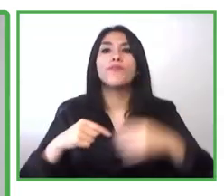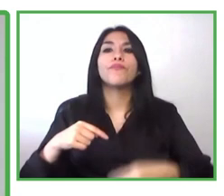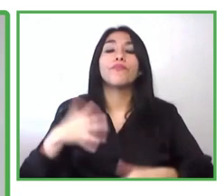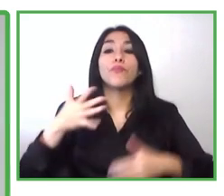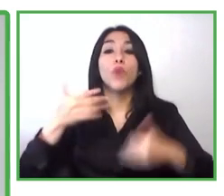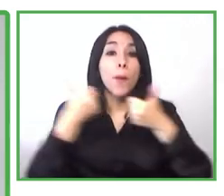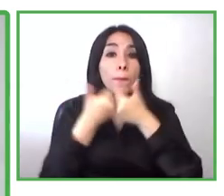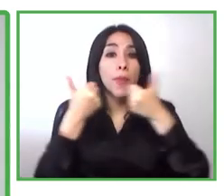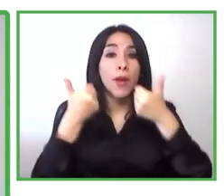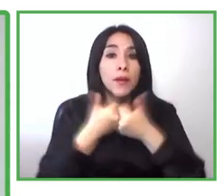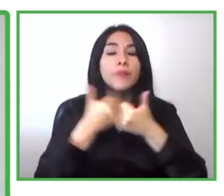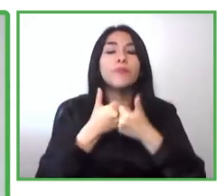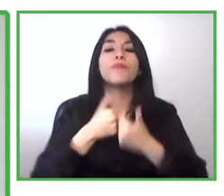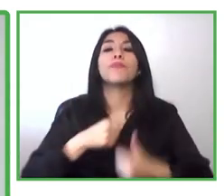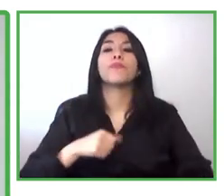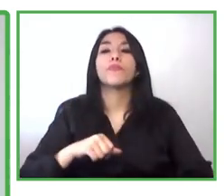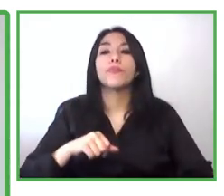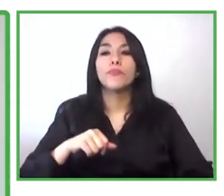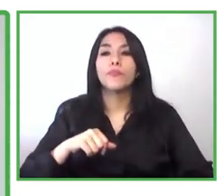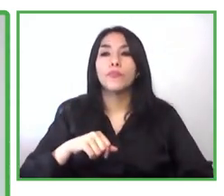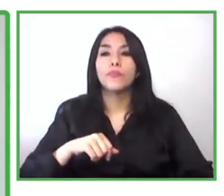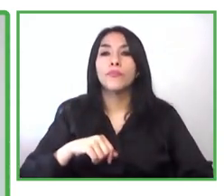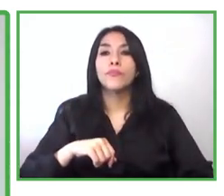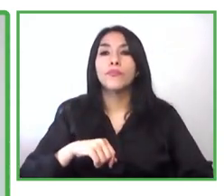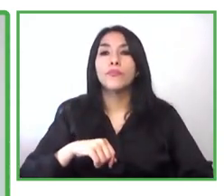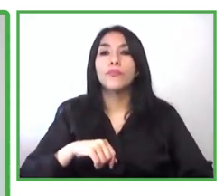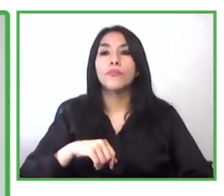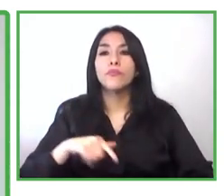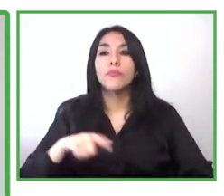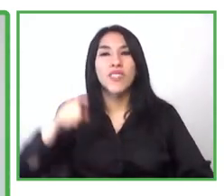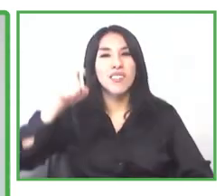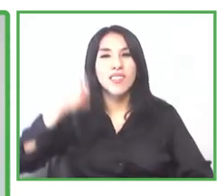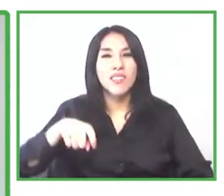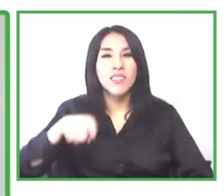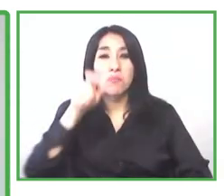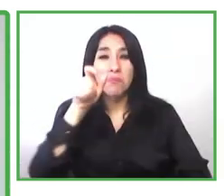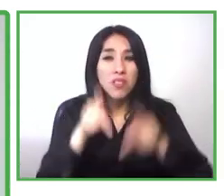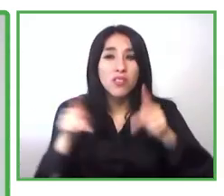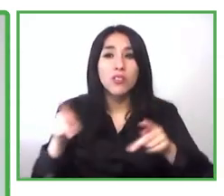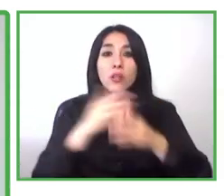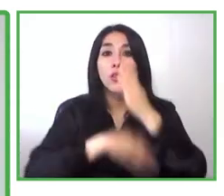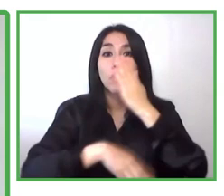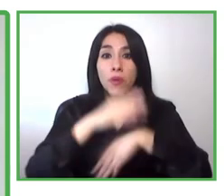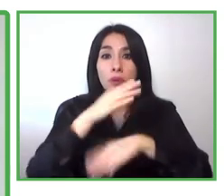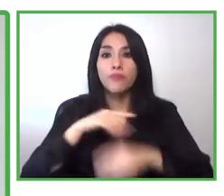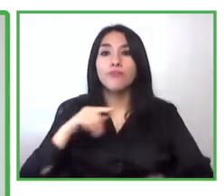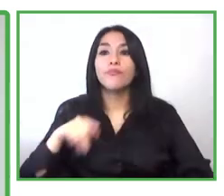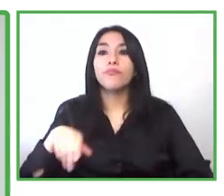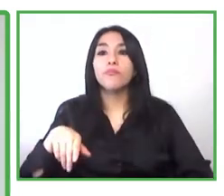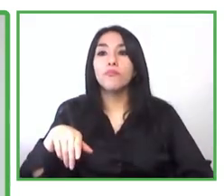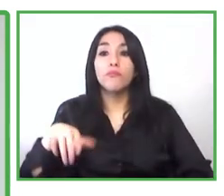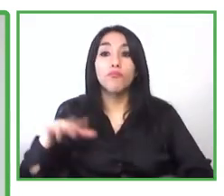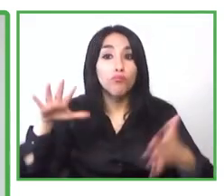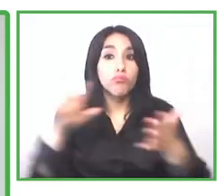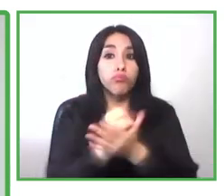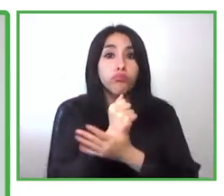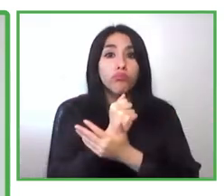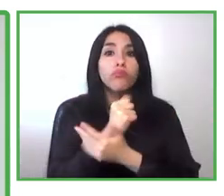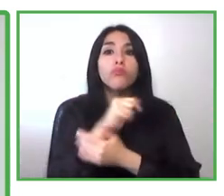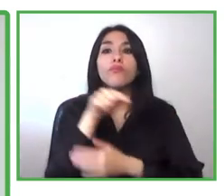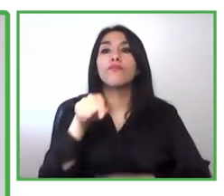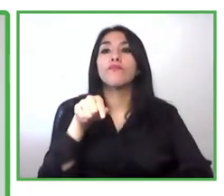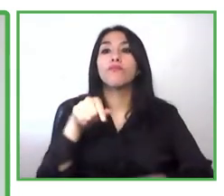that require the person of this disabilities to have this as have this successful entrepreneurship